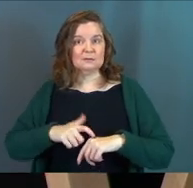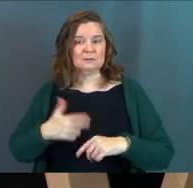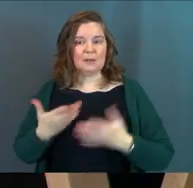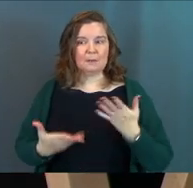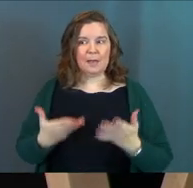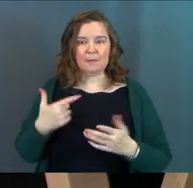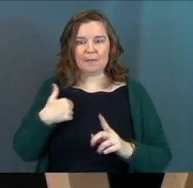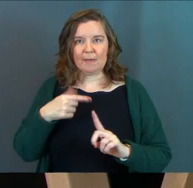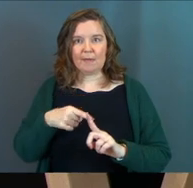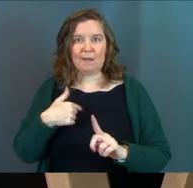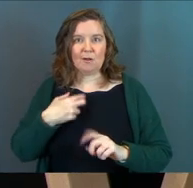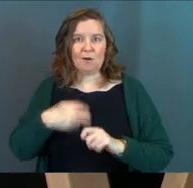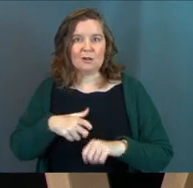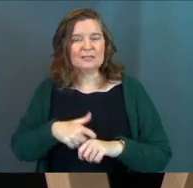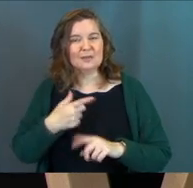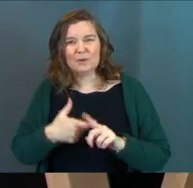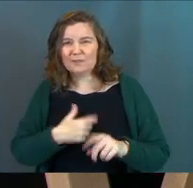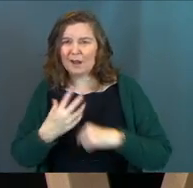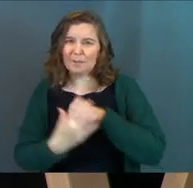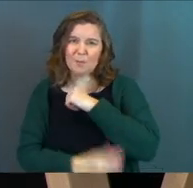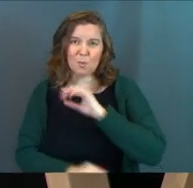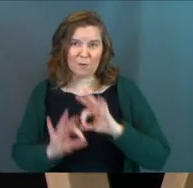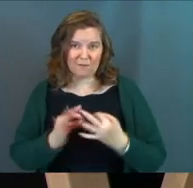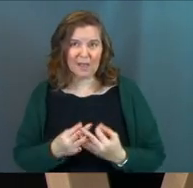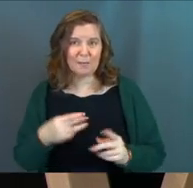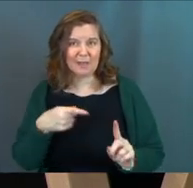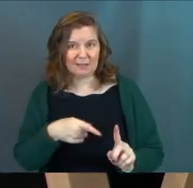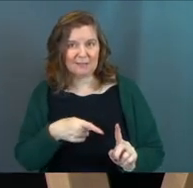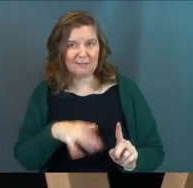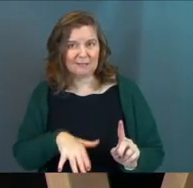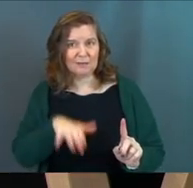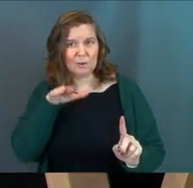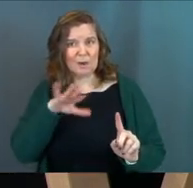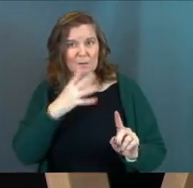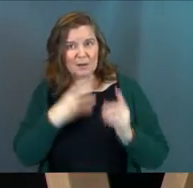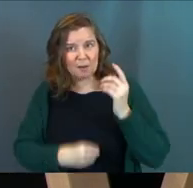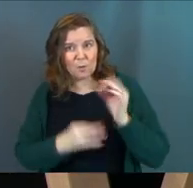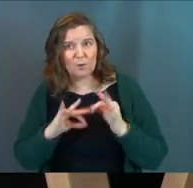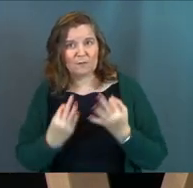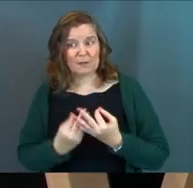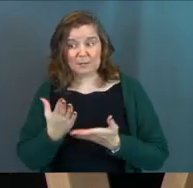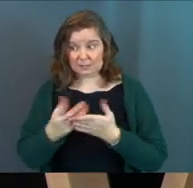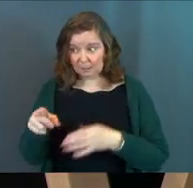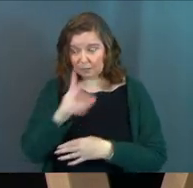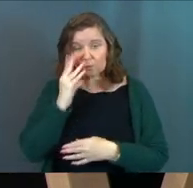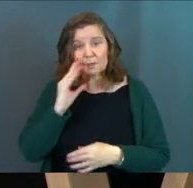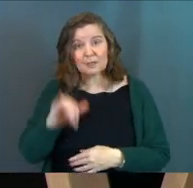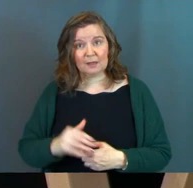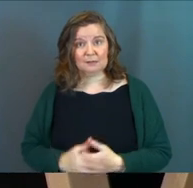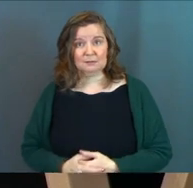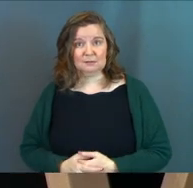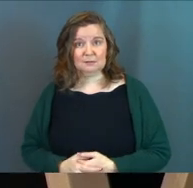a hard time. He was from a poor family. Some of you guys were from poor families.